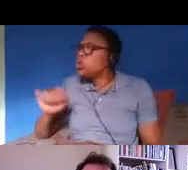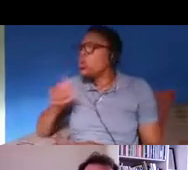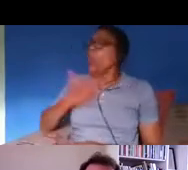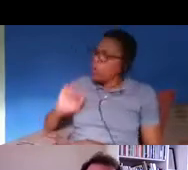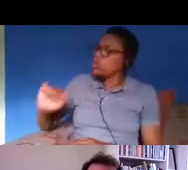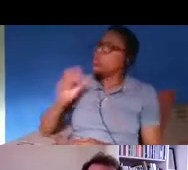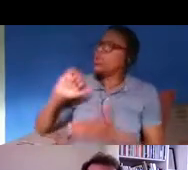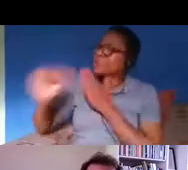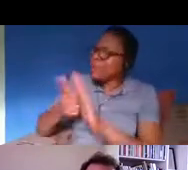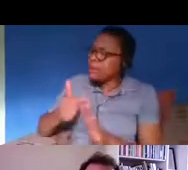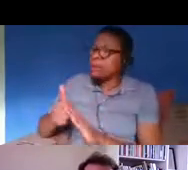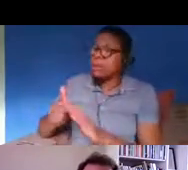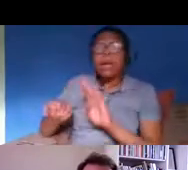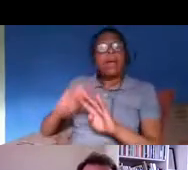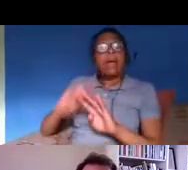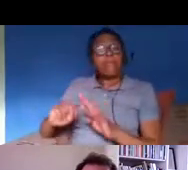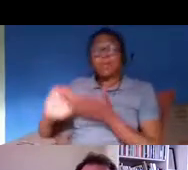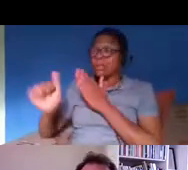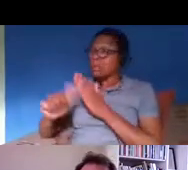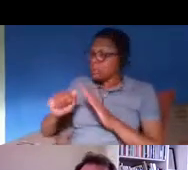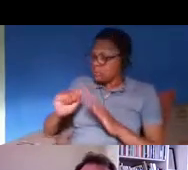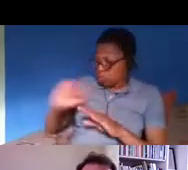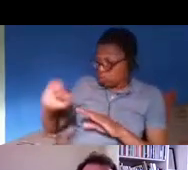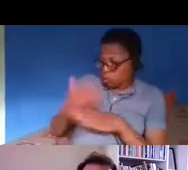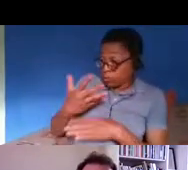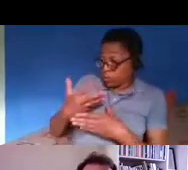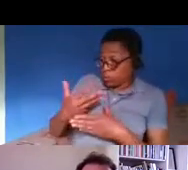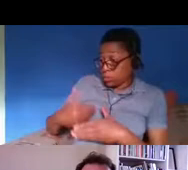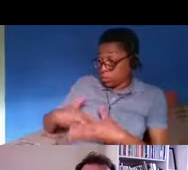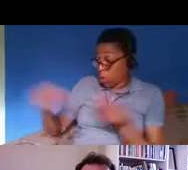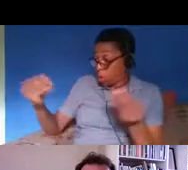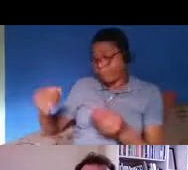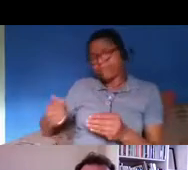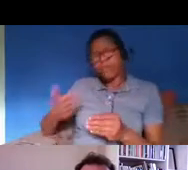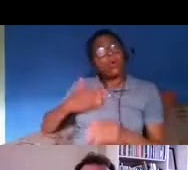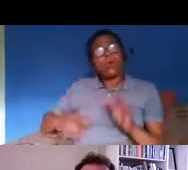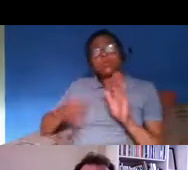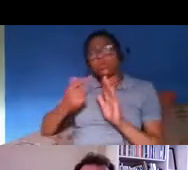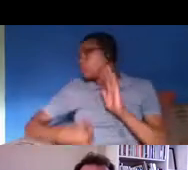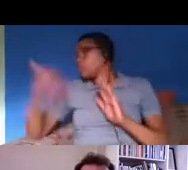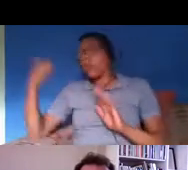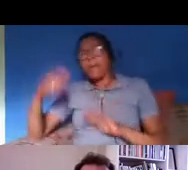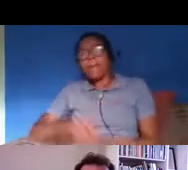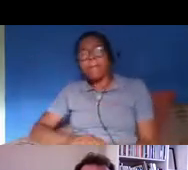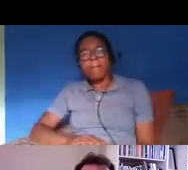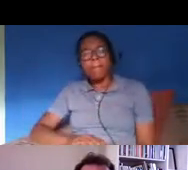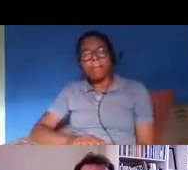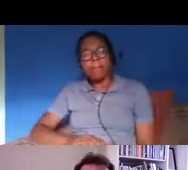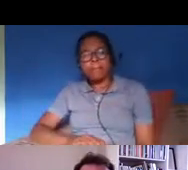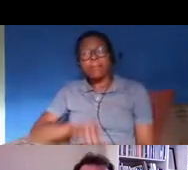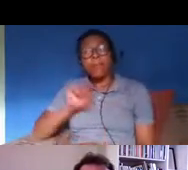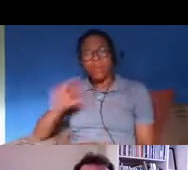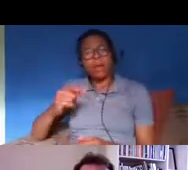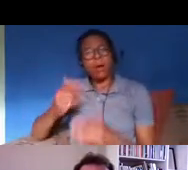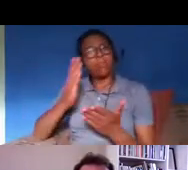lose their income if they do lose their jobs they're in a particularly vulnerable position um and um